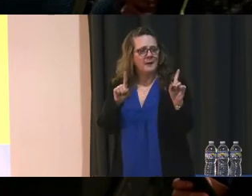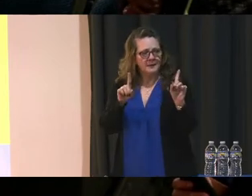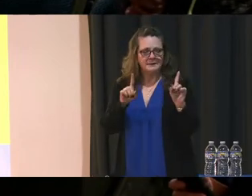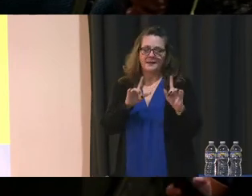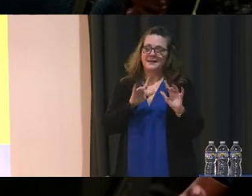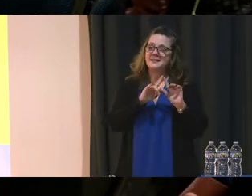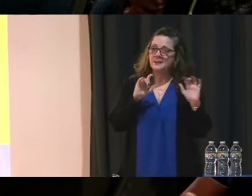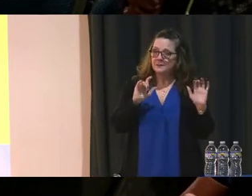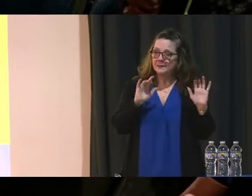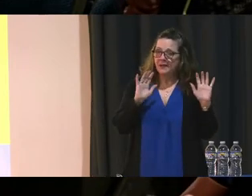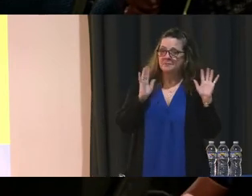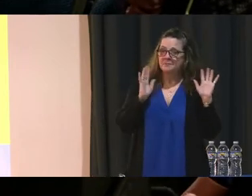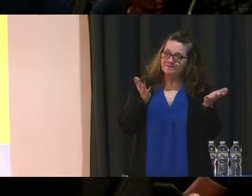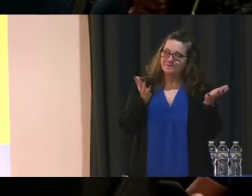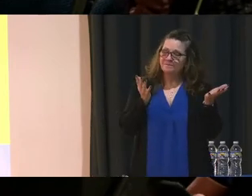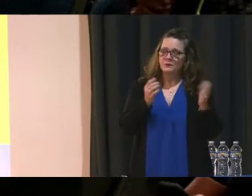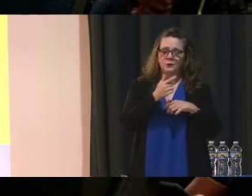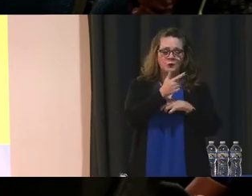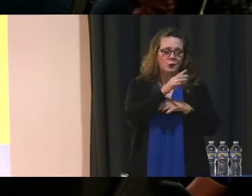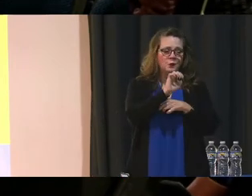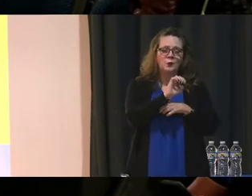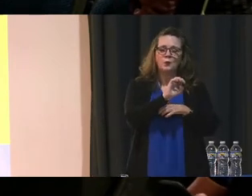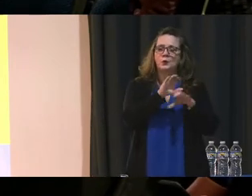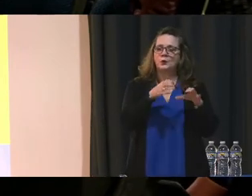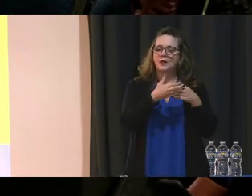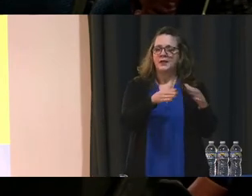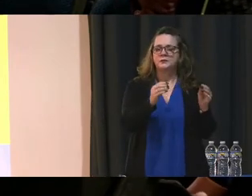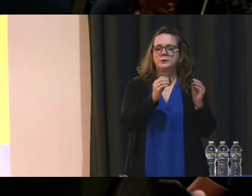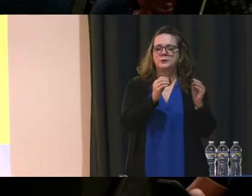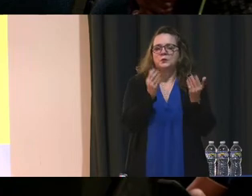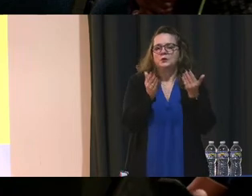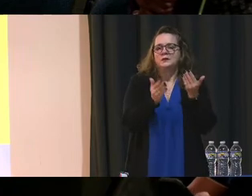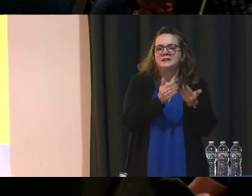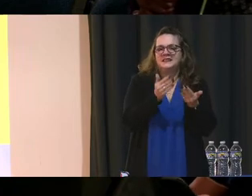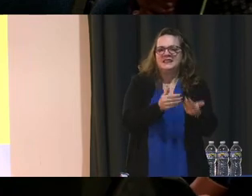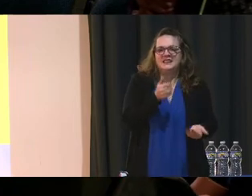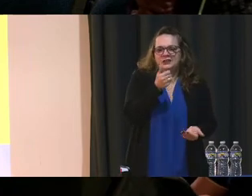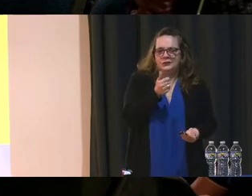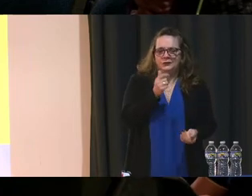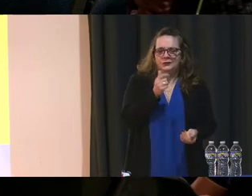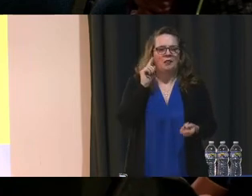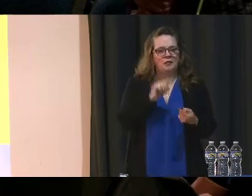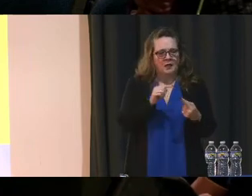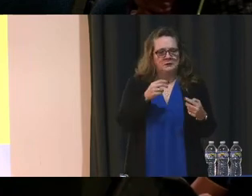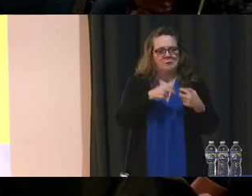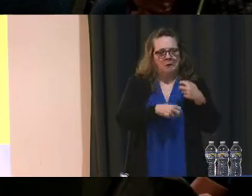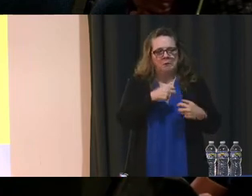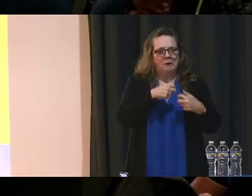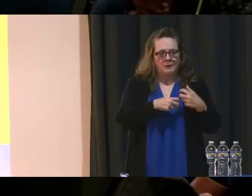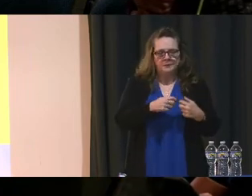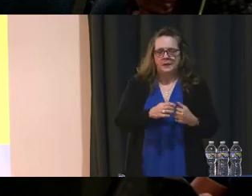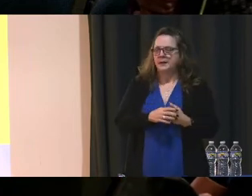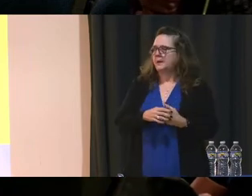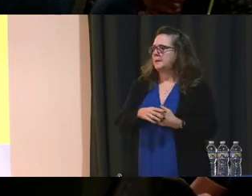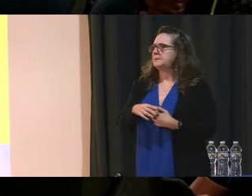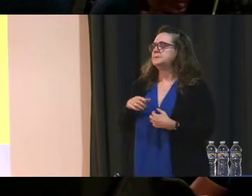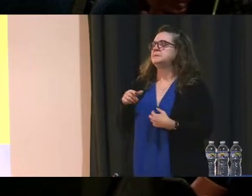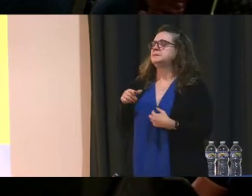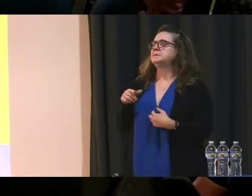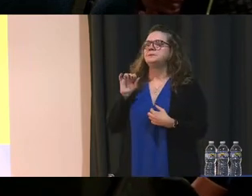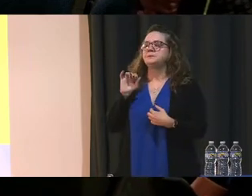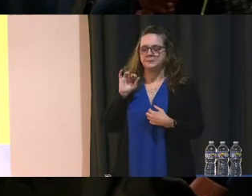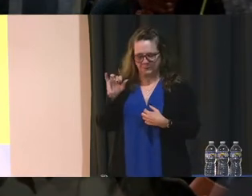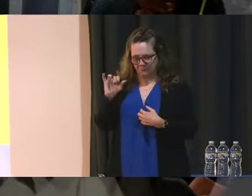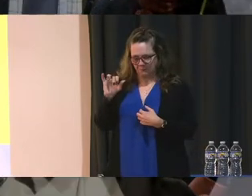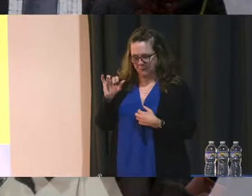same time, Google Classroom is just more convenient and less of a pain in the butt. Okay. We'll definitely take that feedback